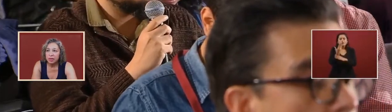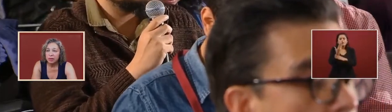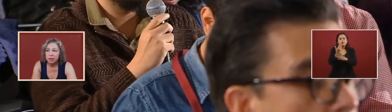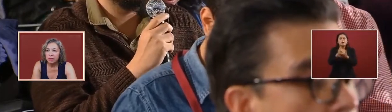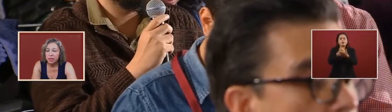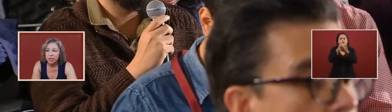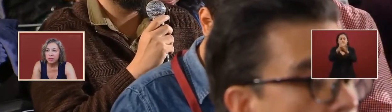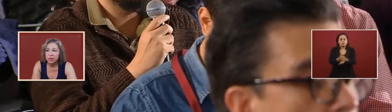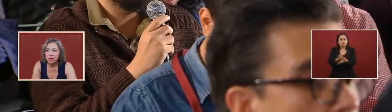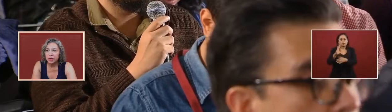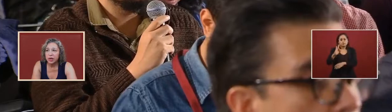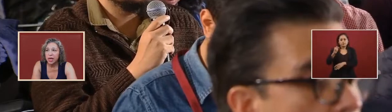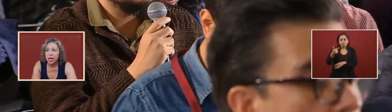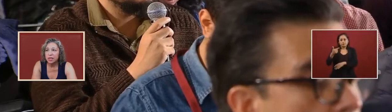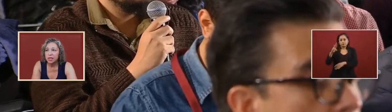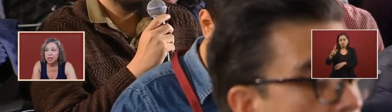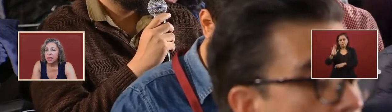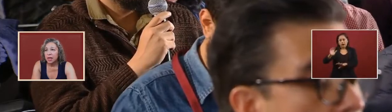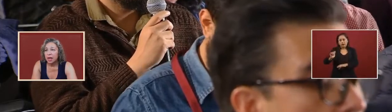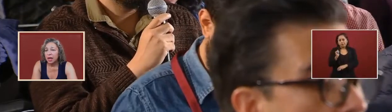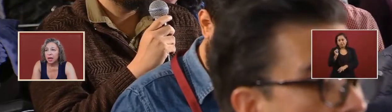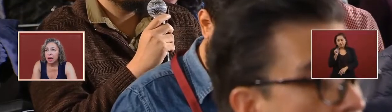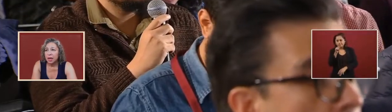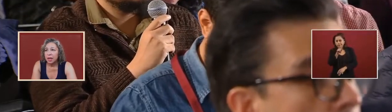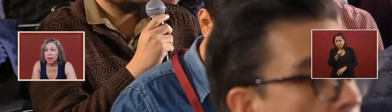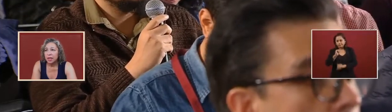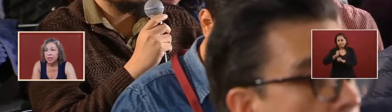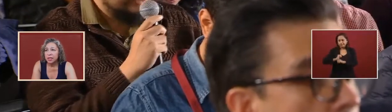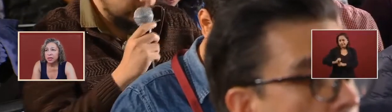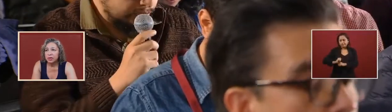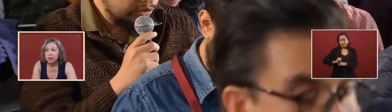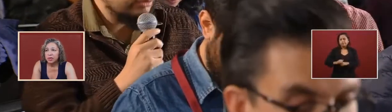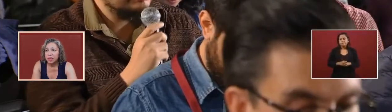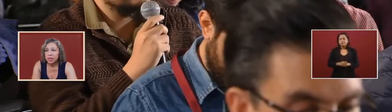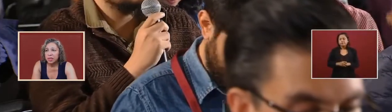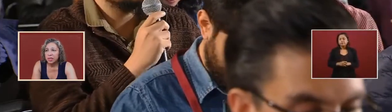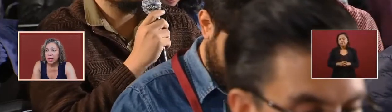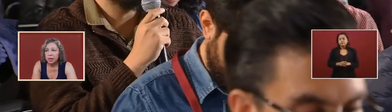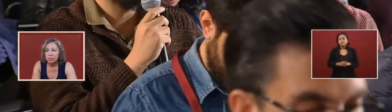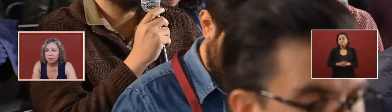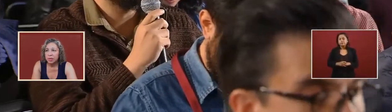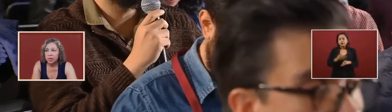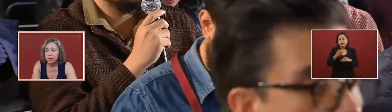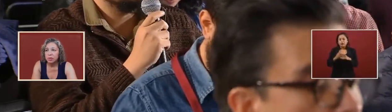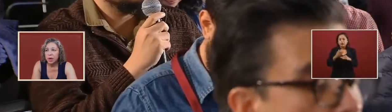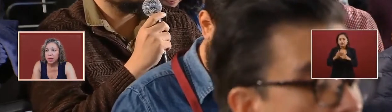you're talking